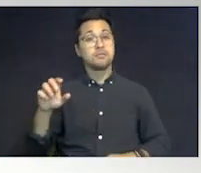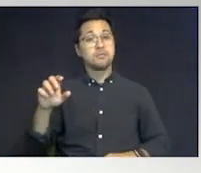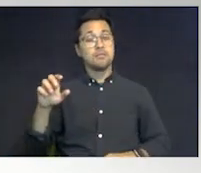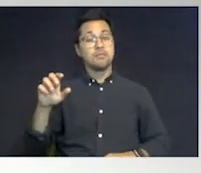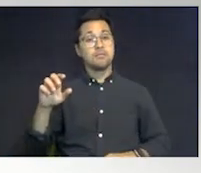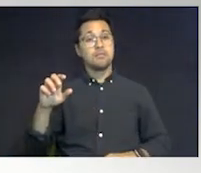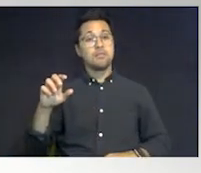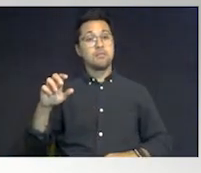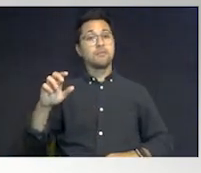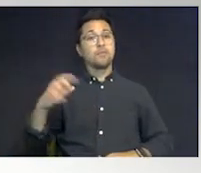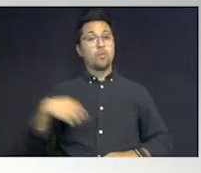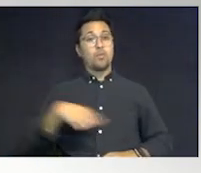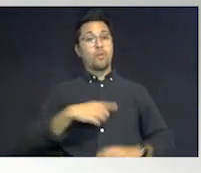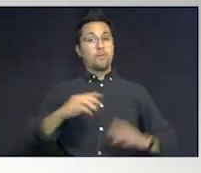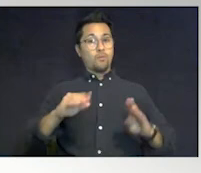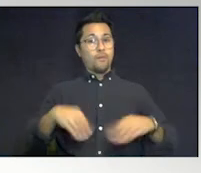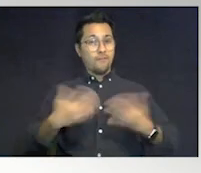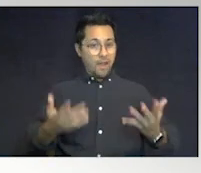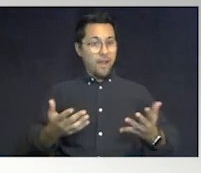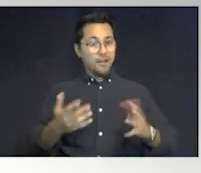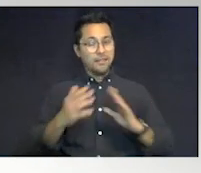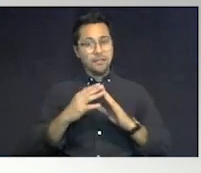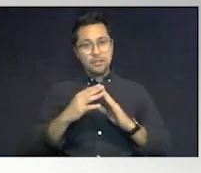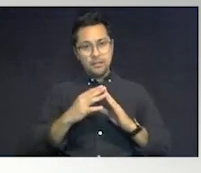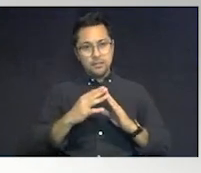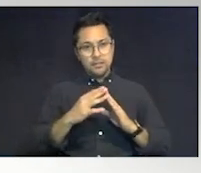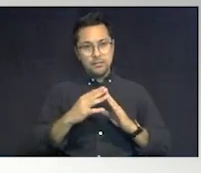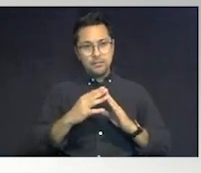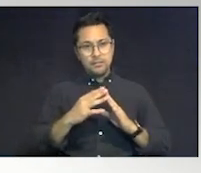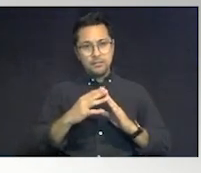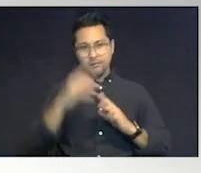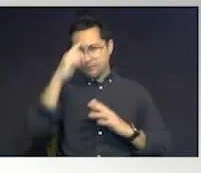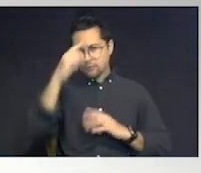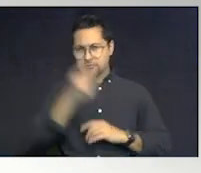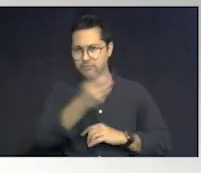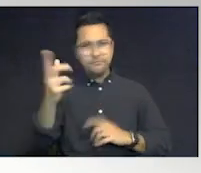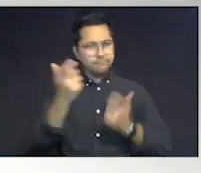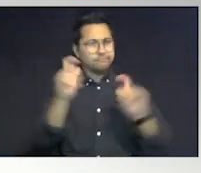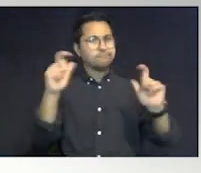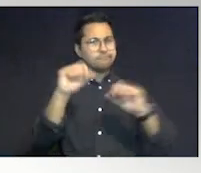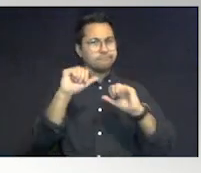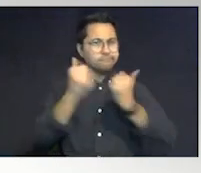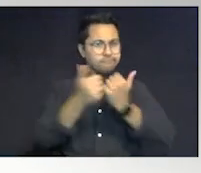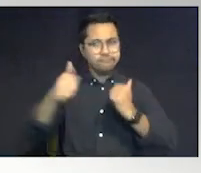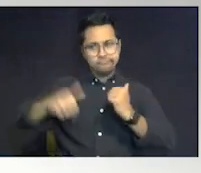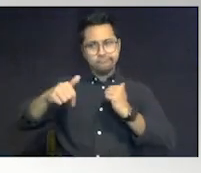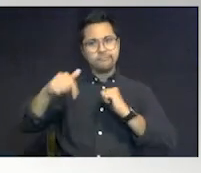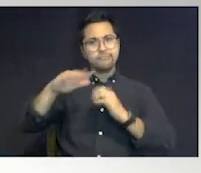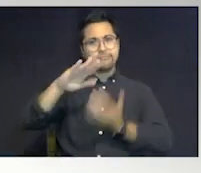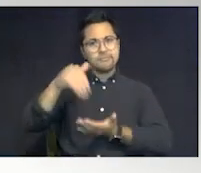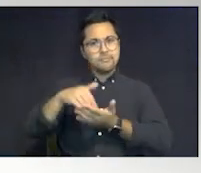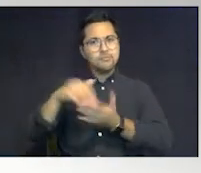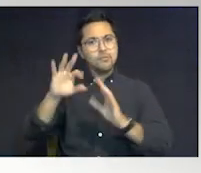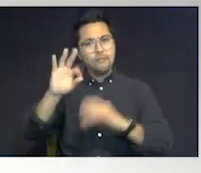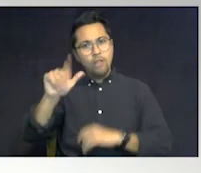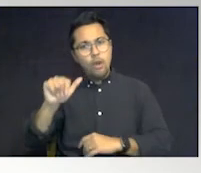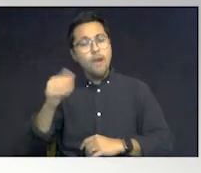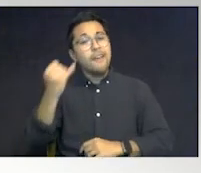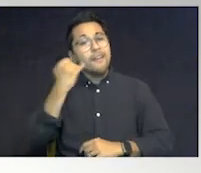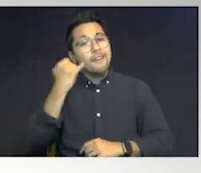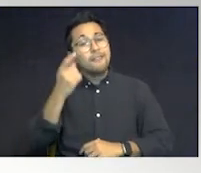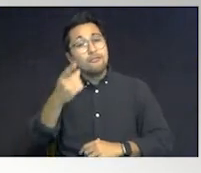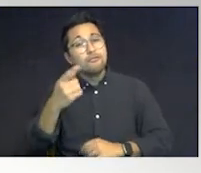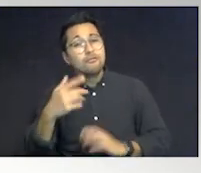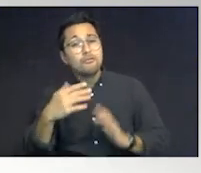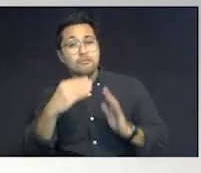and I've got, think, partnership for several large agencies here in Central Florida that if you